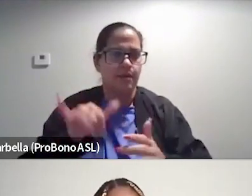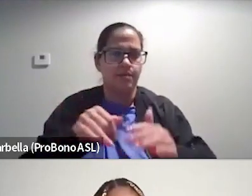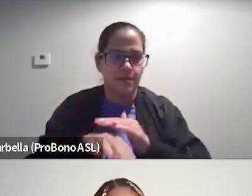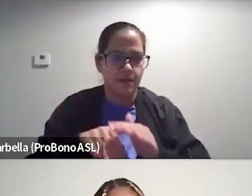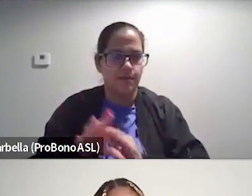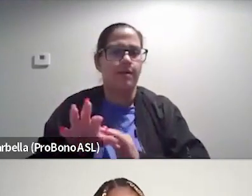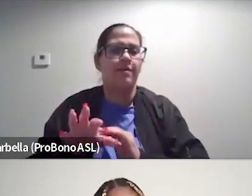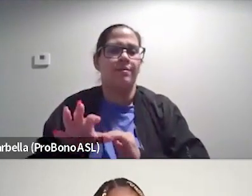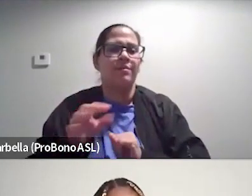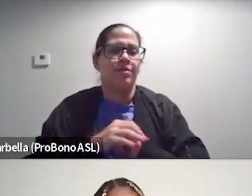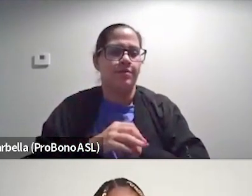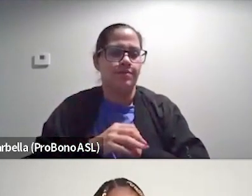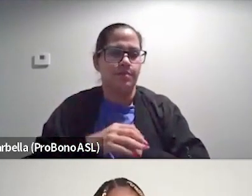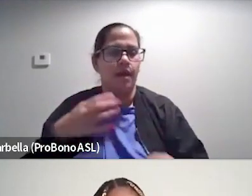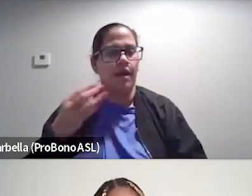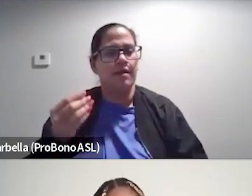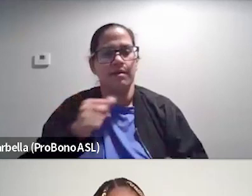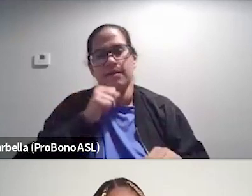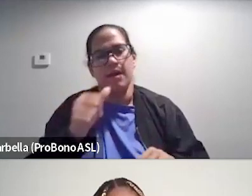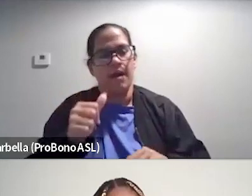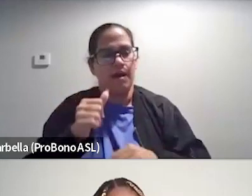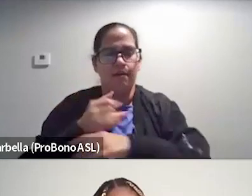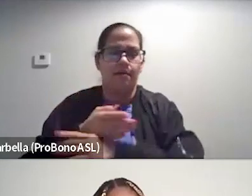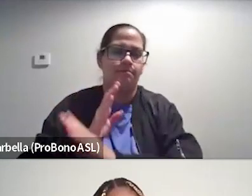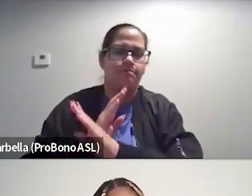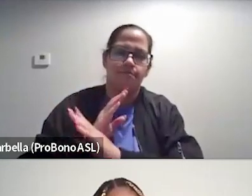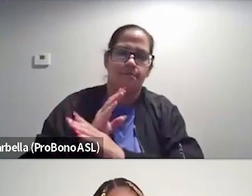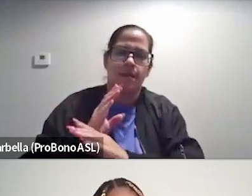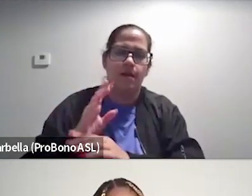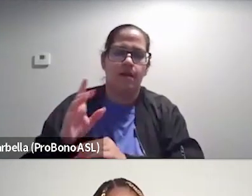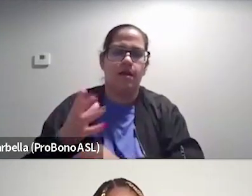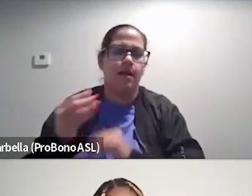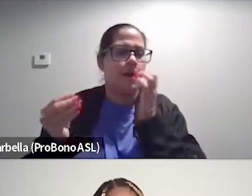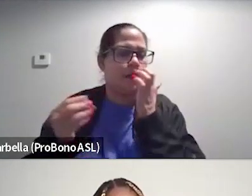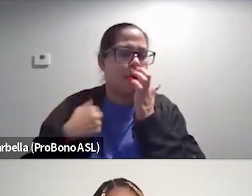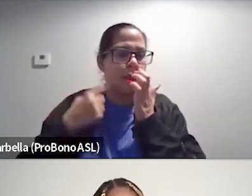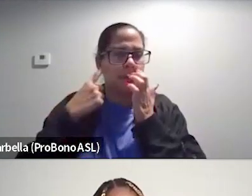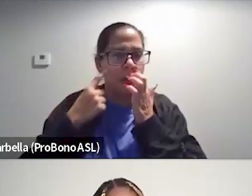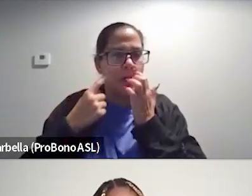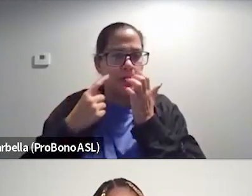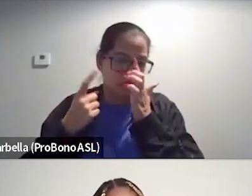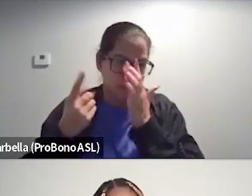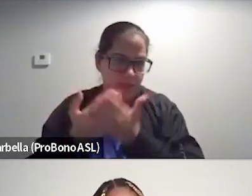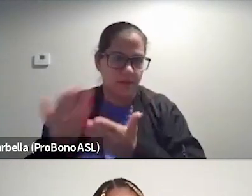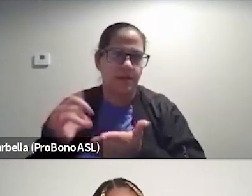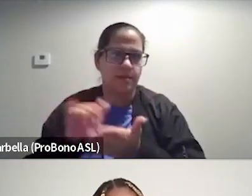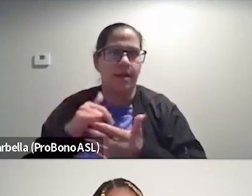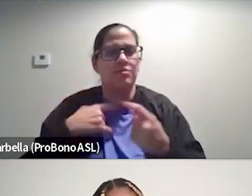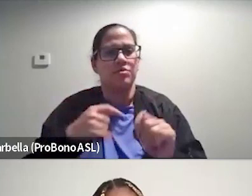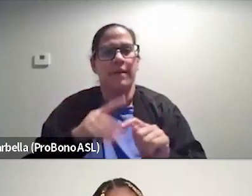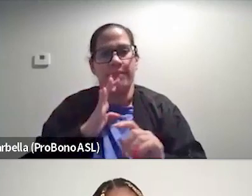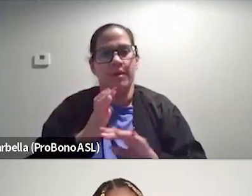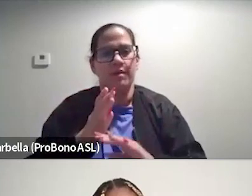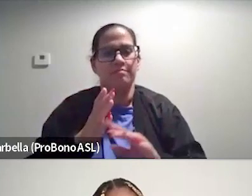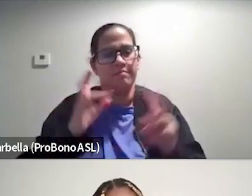um, and not alienating. Um, and I think, you know, one of the things I'm trying to be up